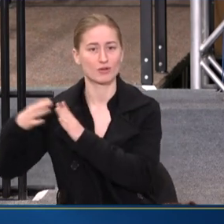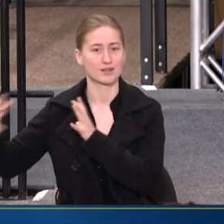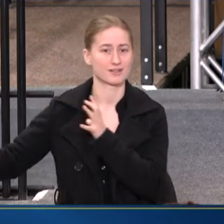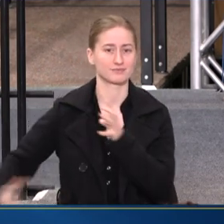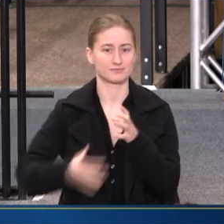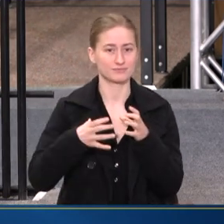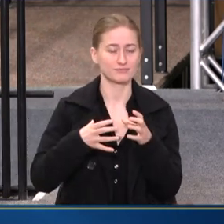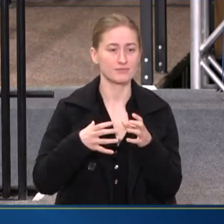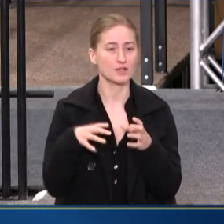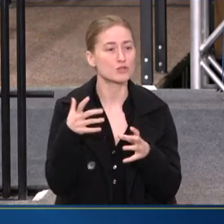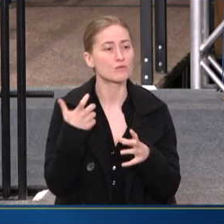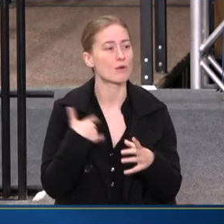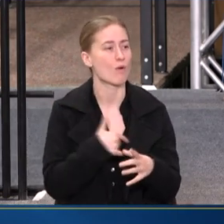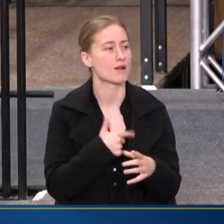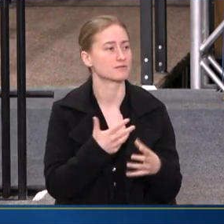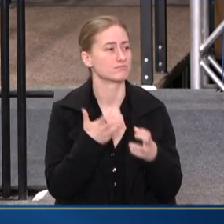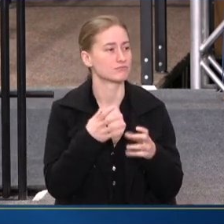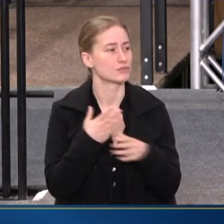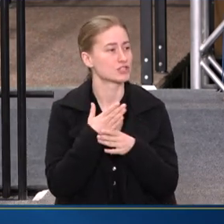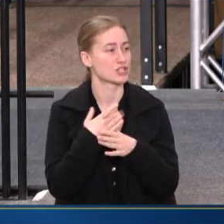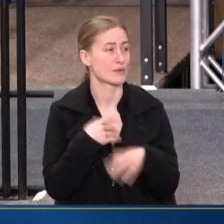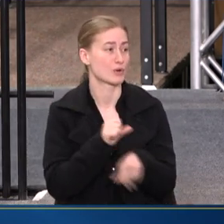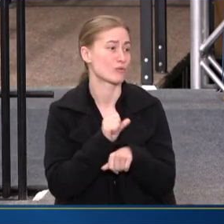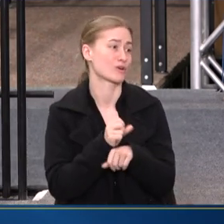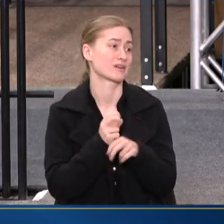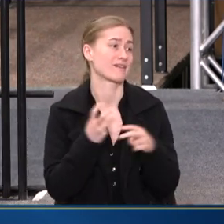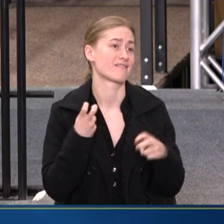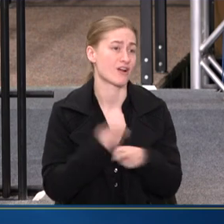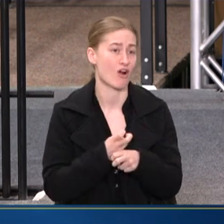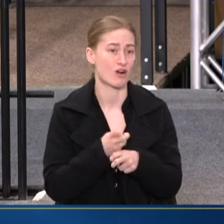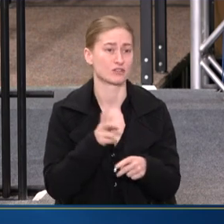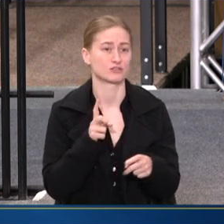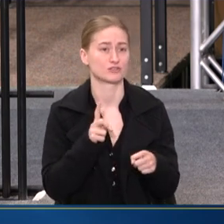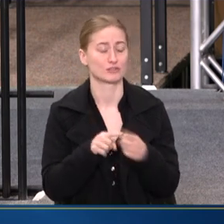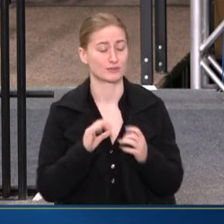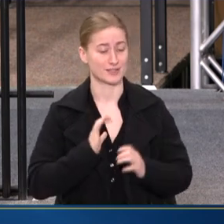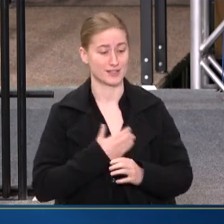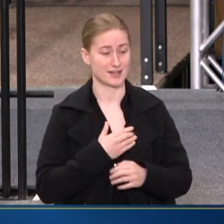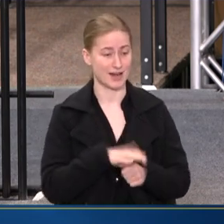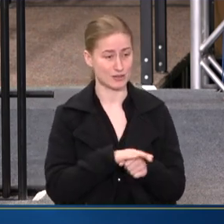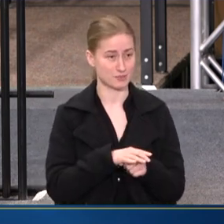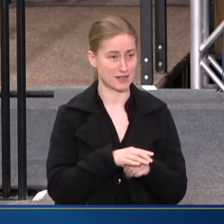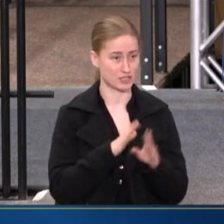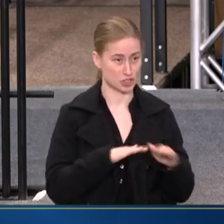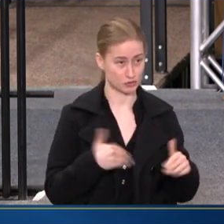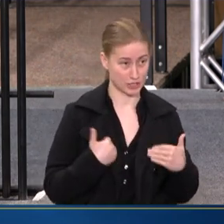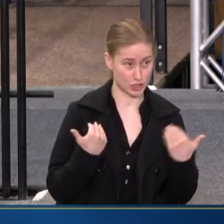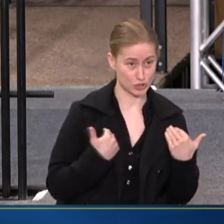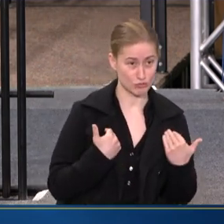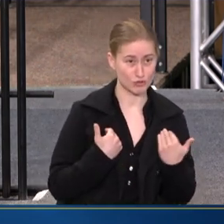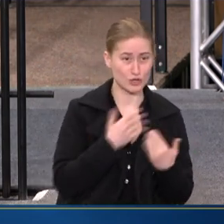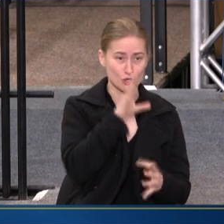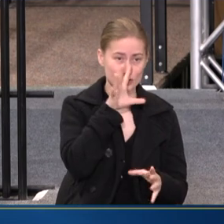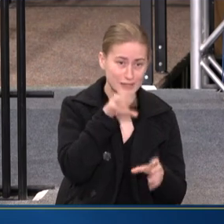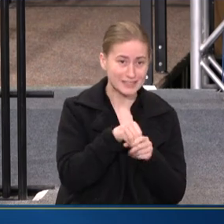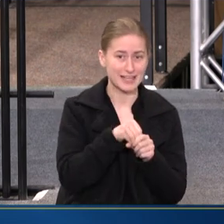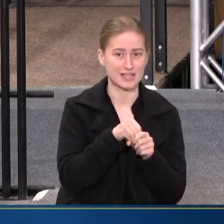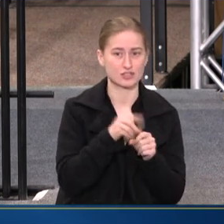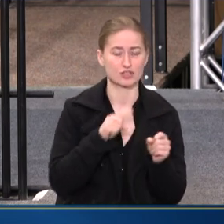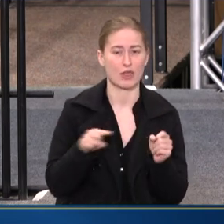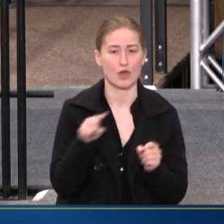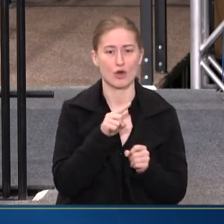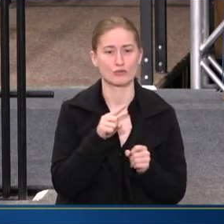DO WANT TO SHARE THAT WE'RE WORKING VERY HARD TO, IN OUR SPACE, CHILDREN AND YOUTH, TO ENGAGE THOSE